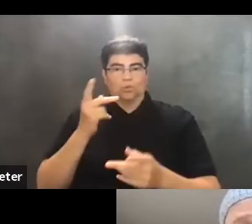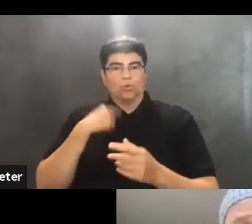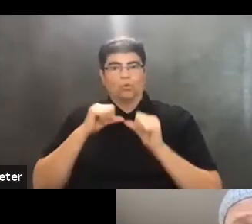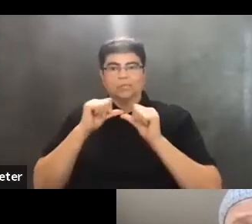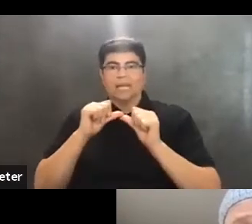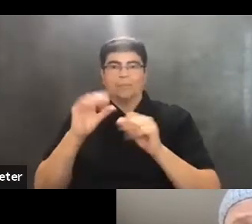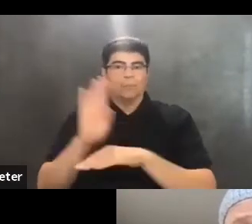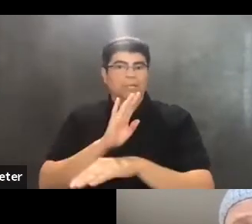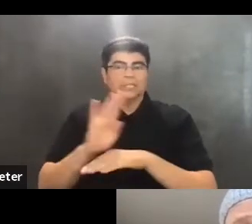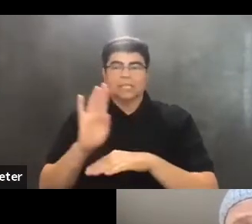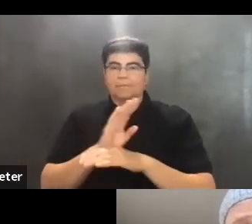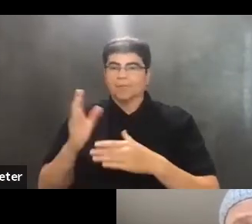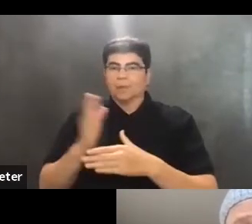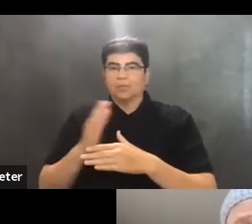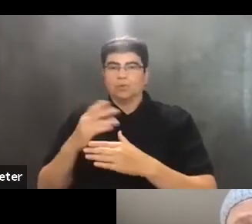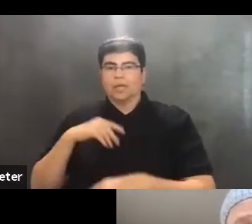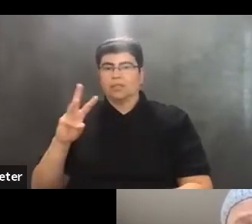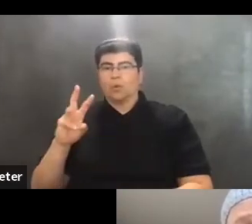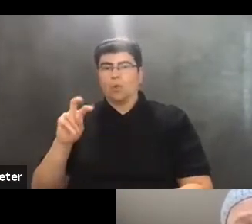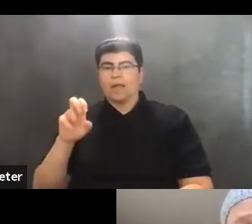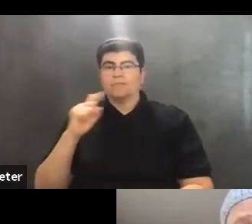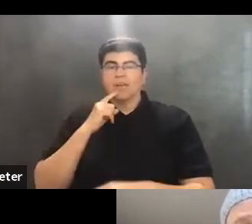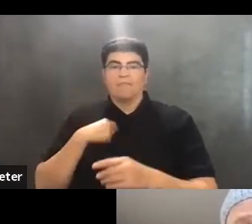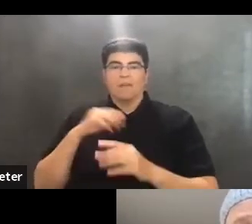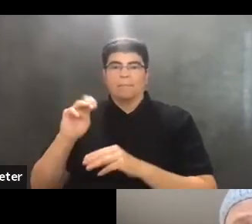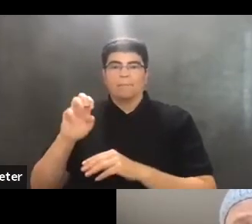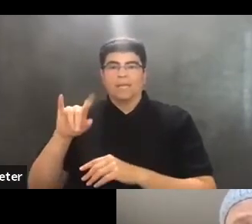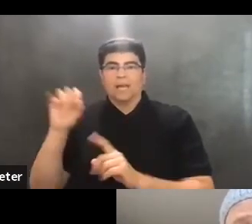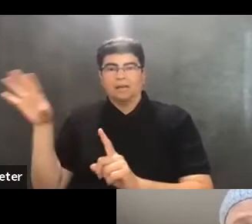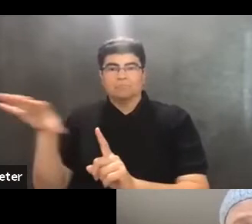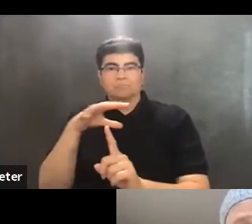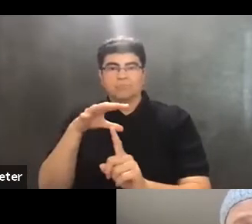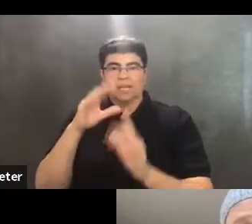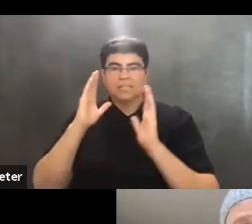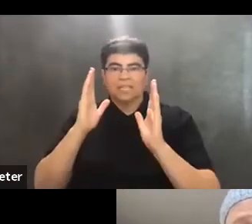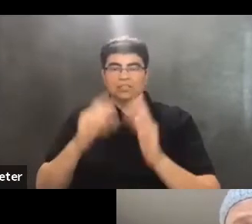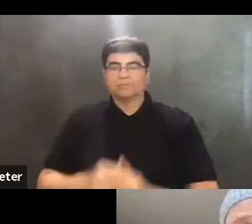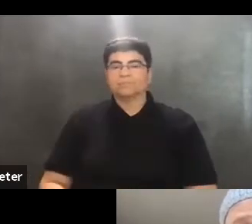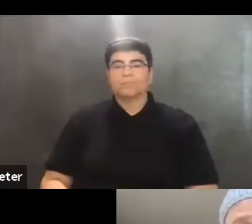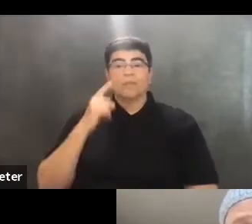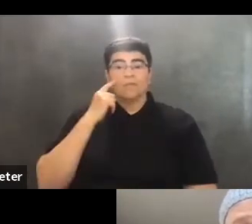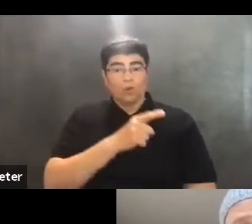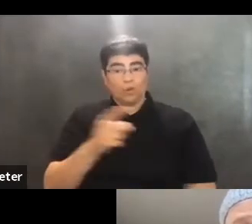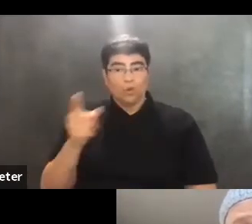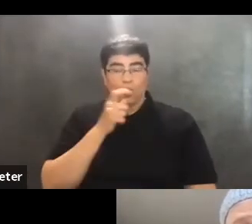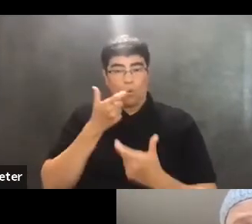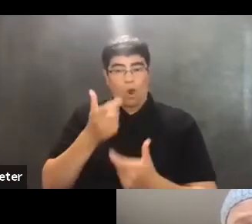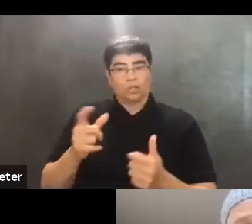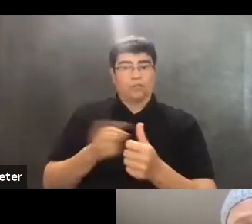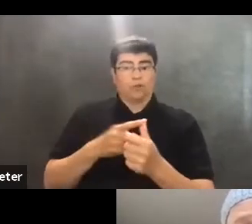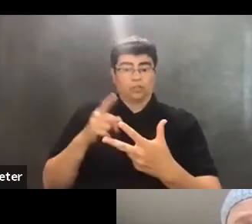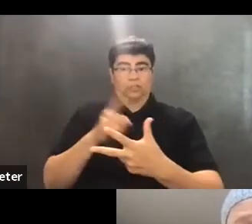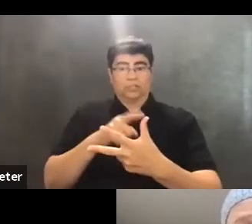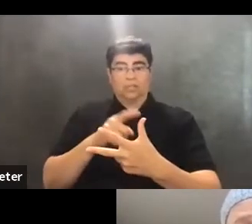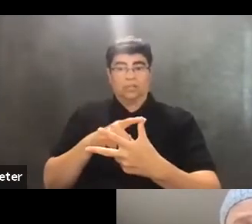between the waves of mainstream media attention. For those of you who watched the first conversation, you might